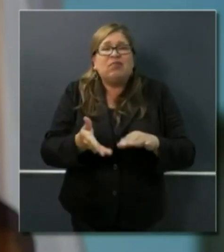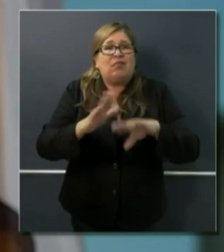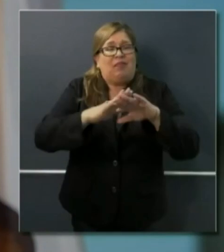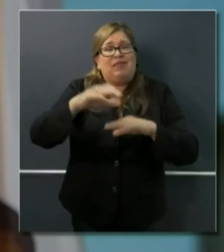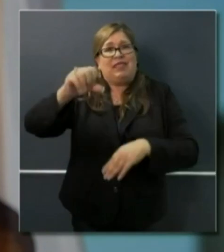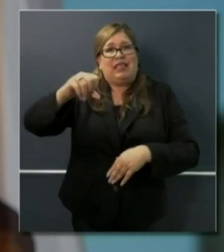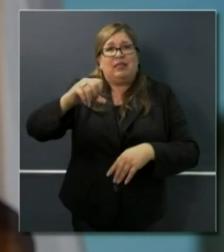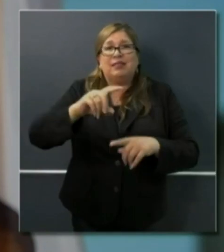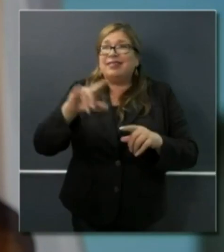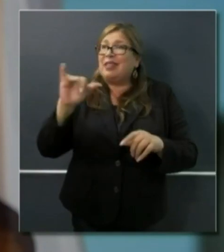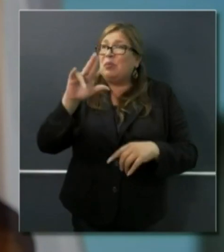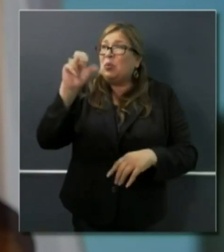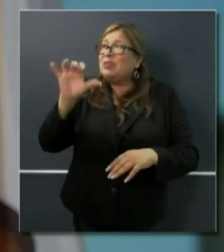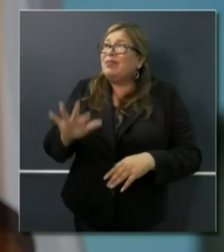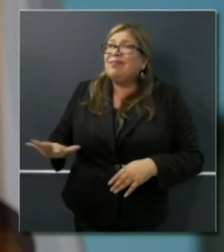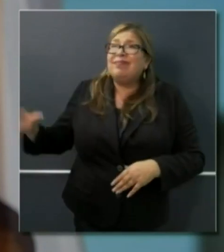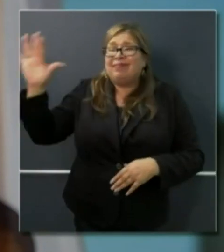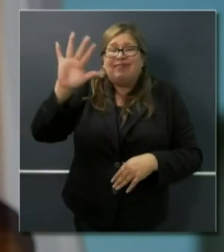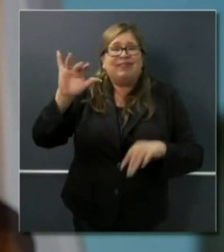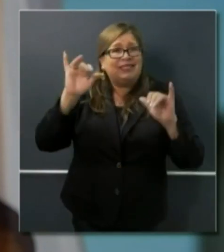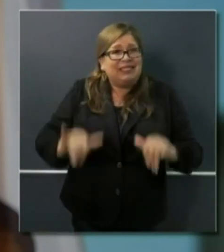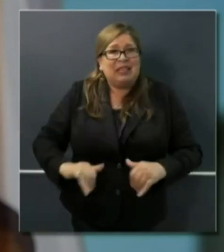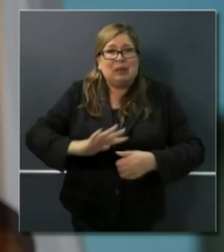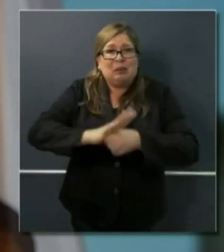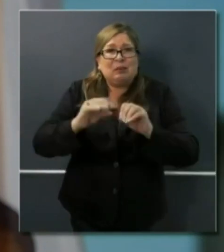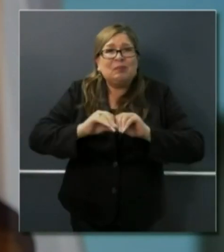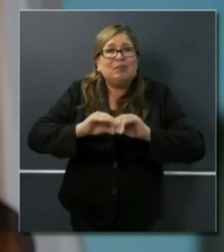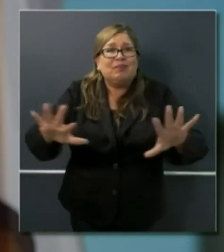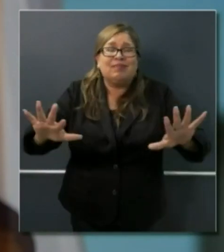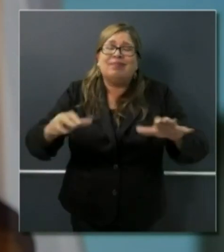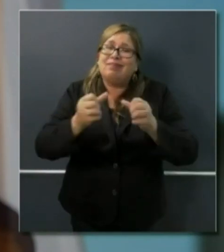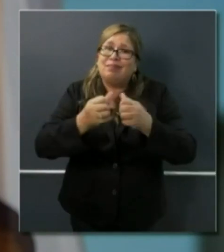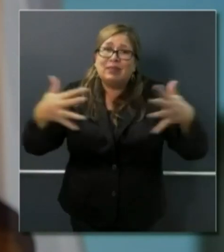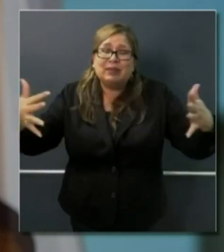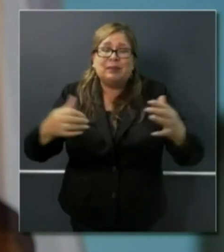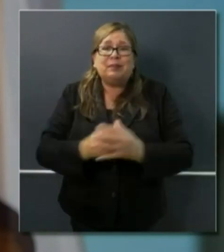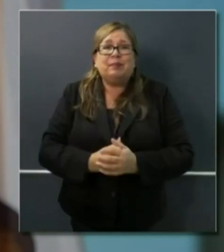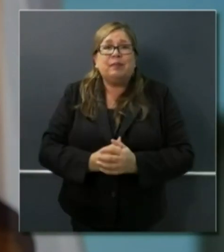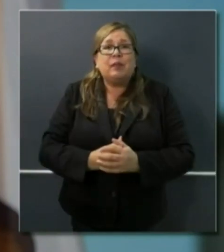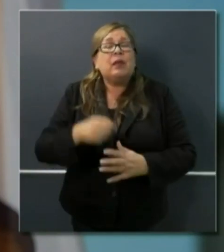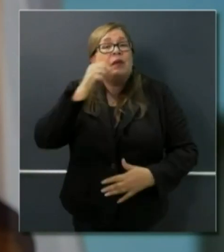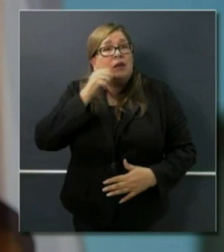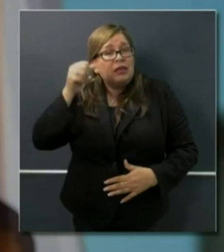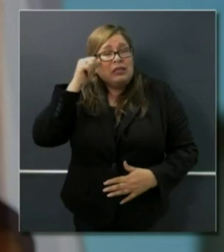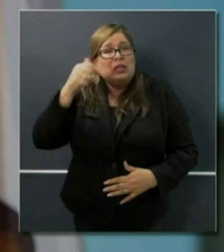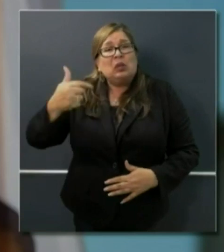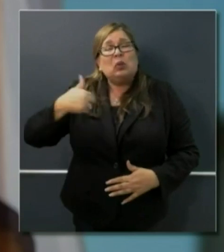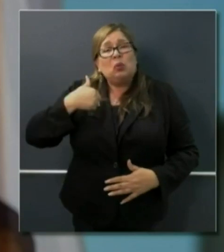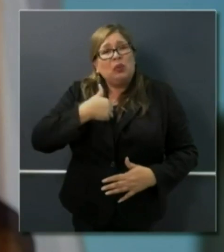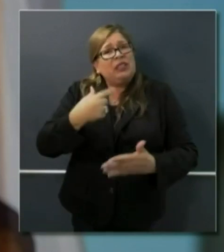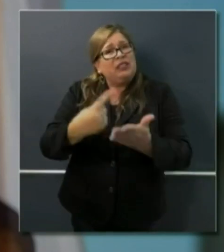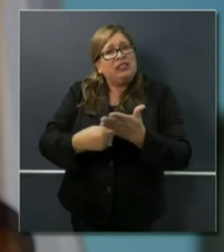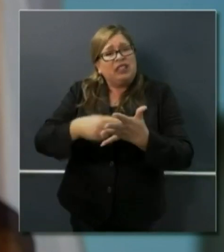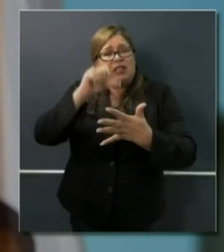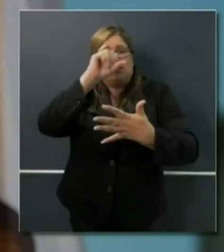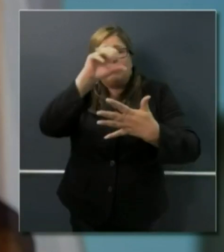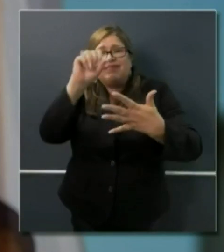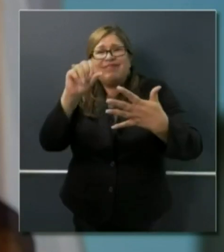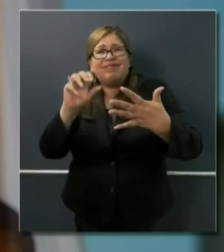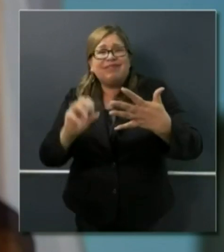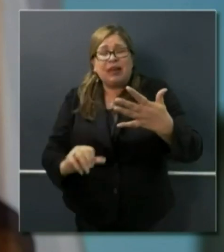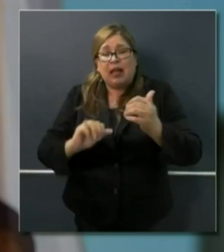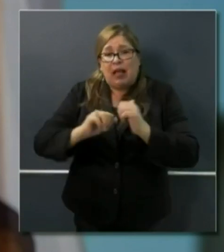are we out of the woods, despite the fact that we put forward a framework yesterday to begin to consider